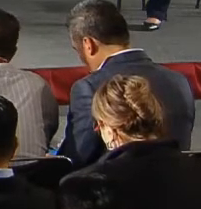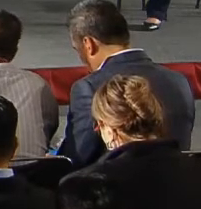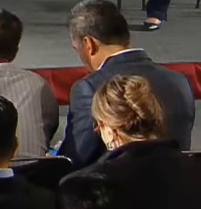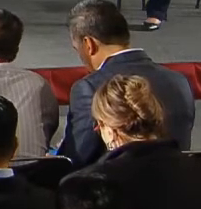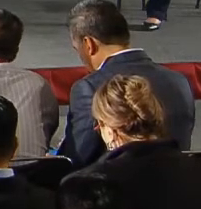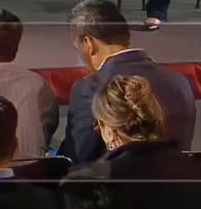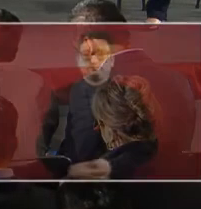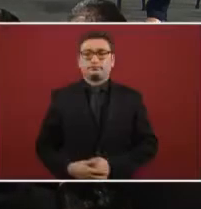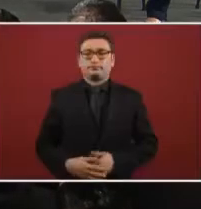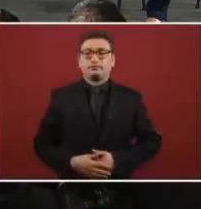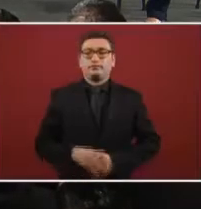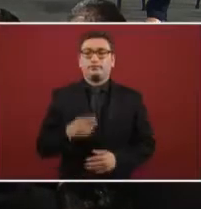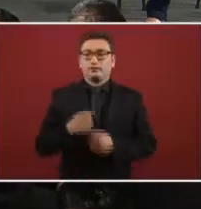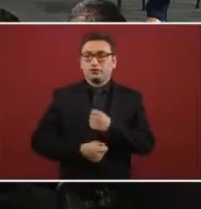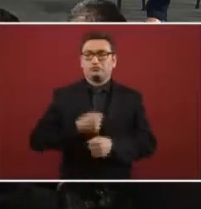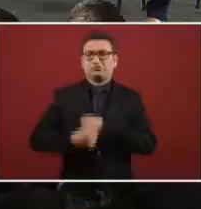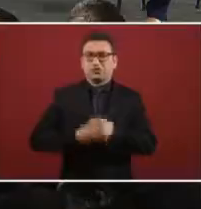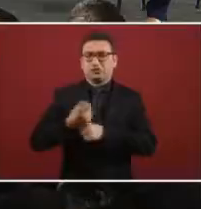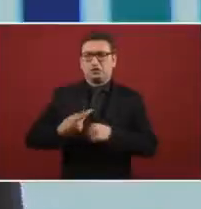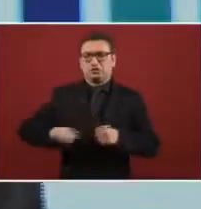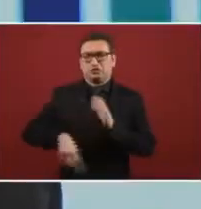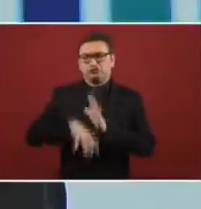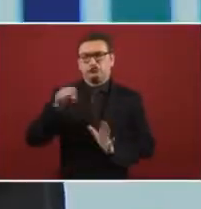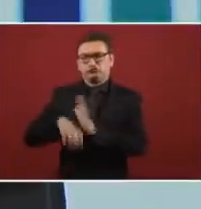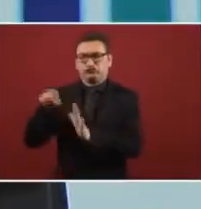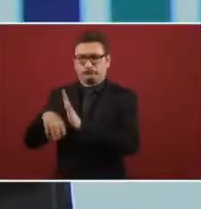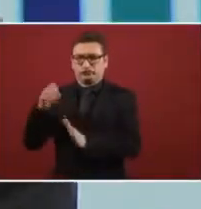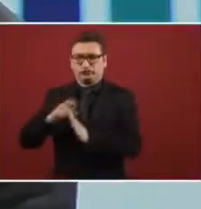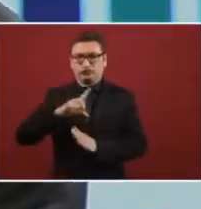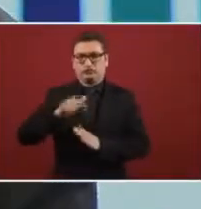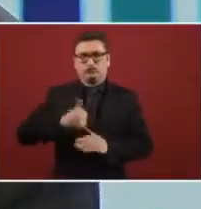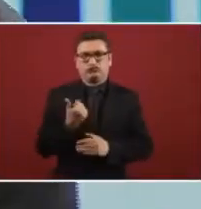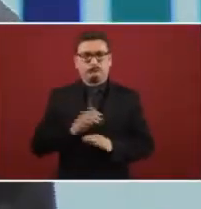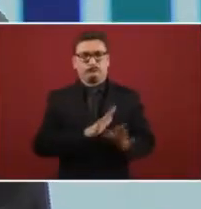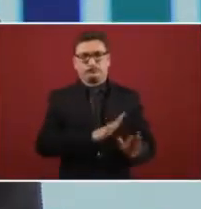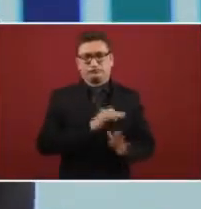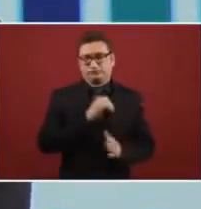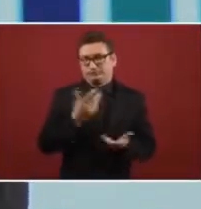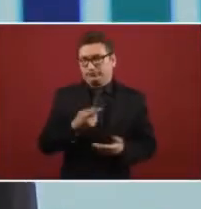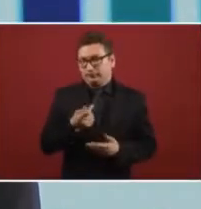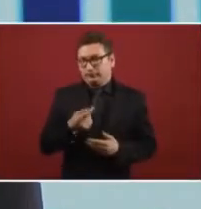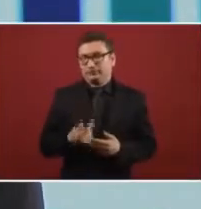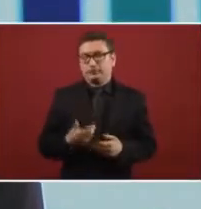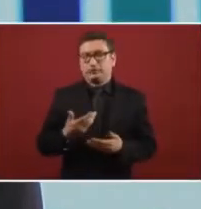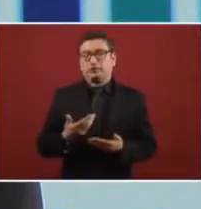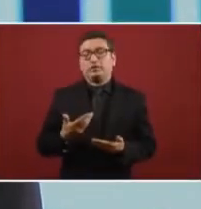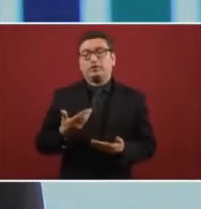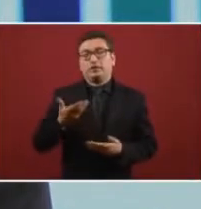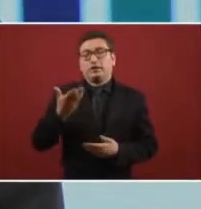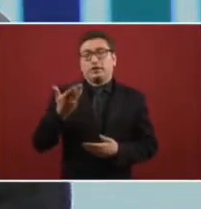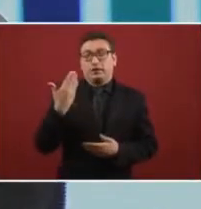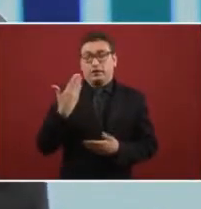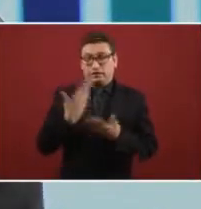out of our reserve it was more than we uh... that we pulled out than what we were putting in reserve